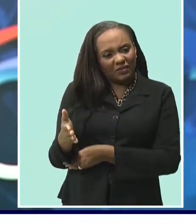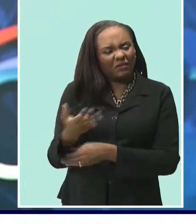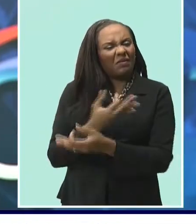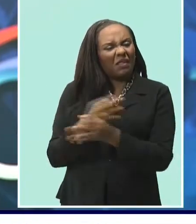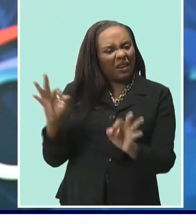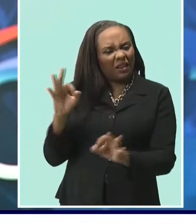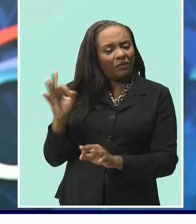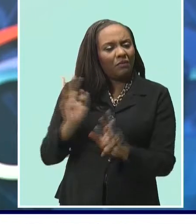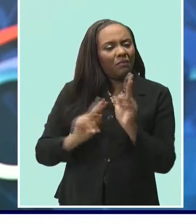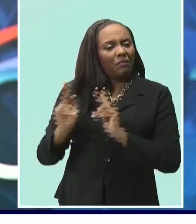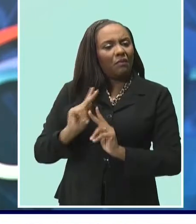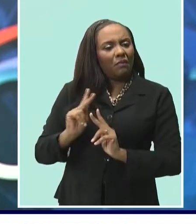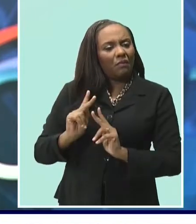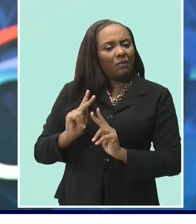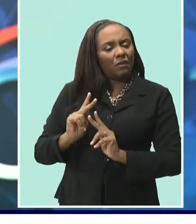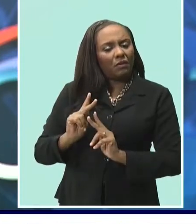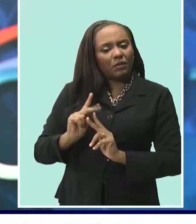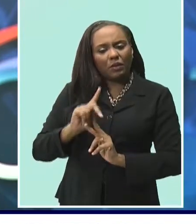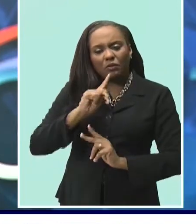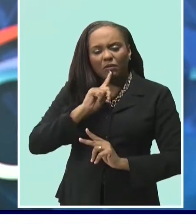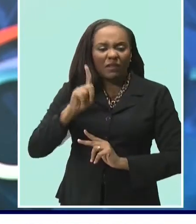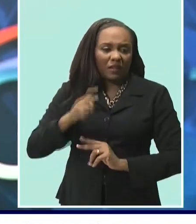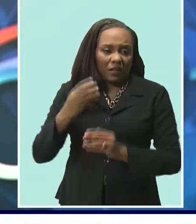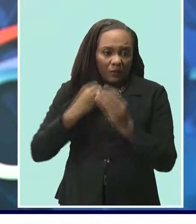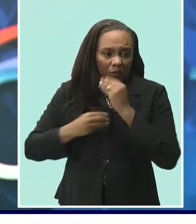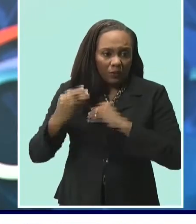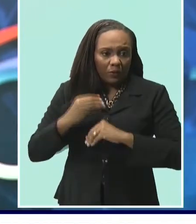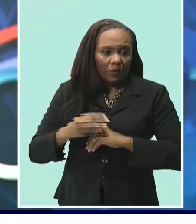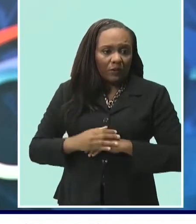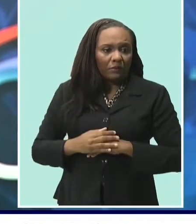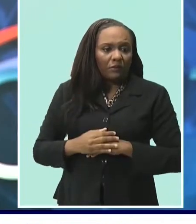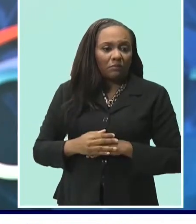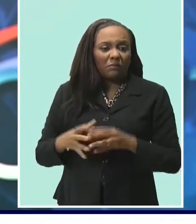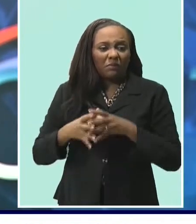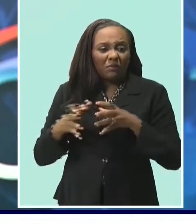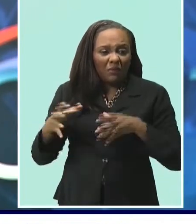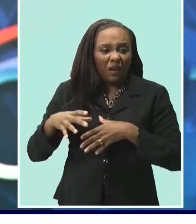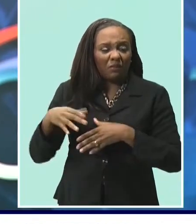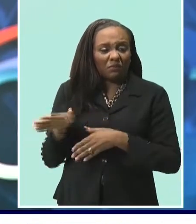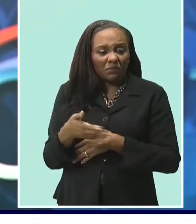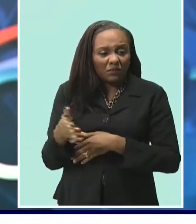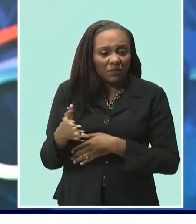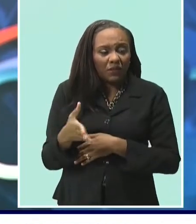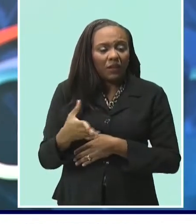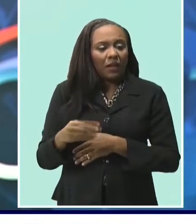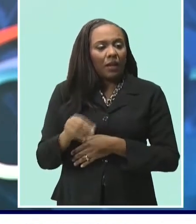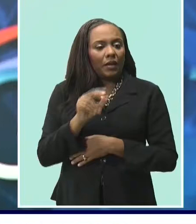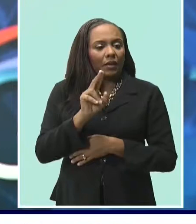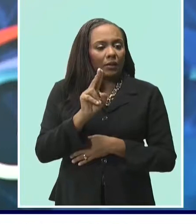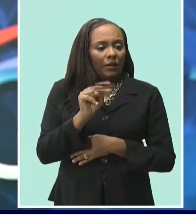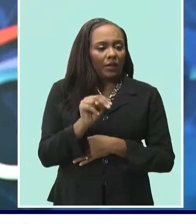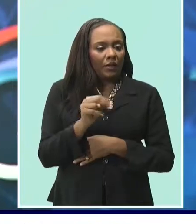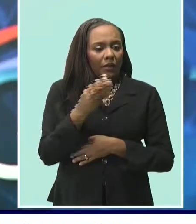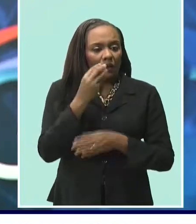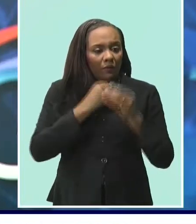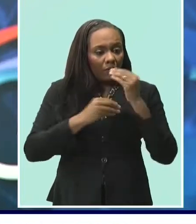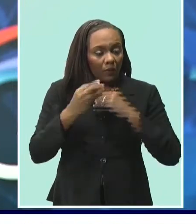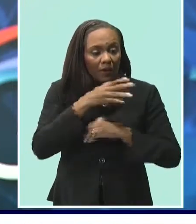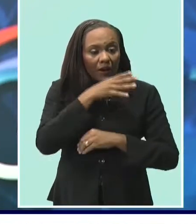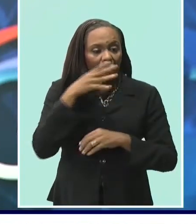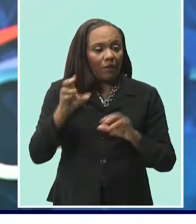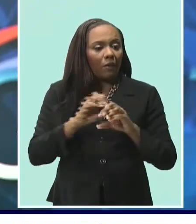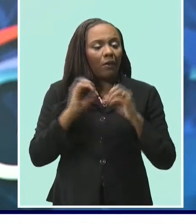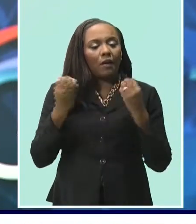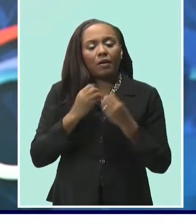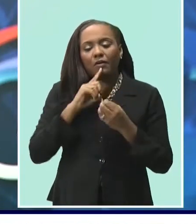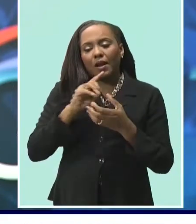Today they contributed thousands of pounds of steak fish. The venture has been hailed by an official of the United Nations Food and Agriculture